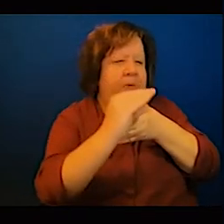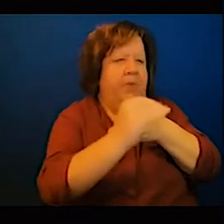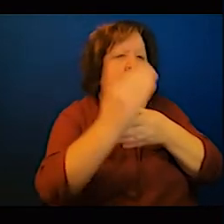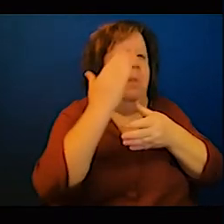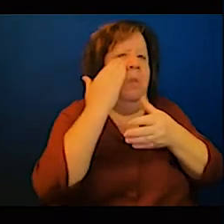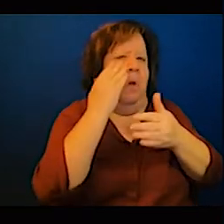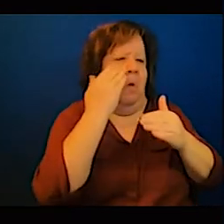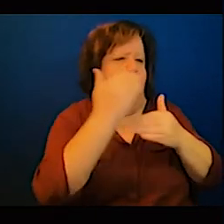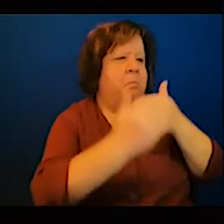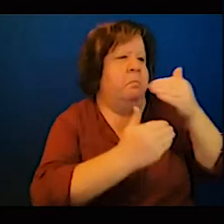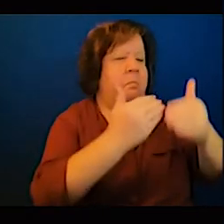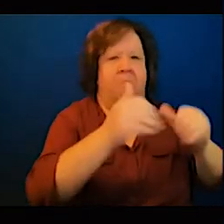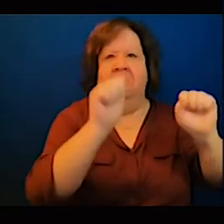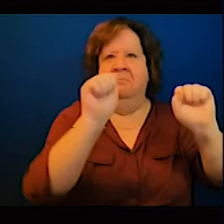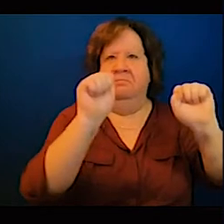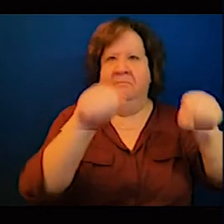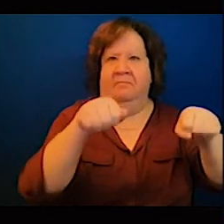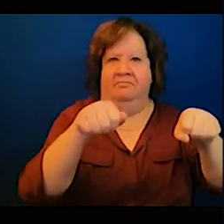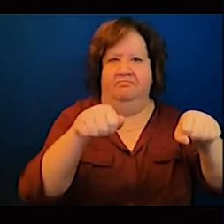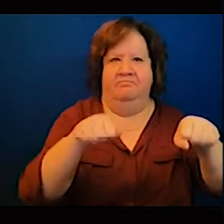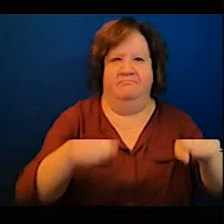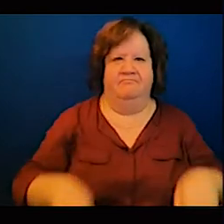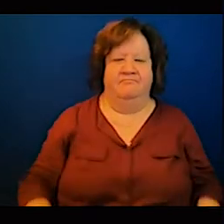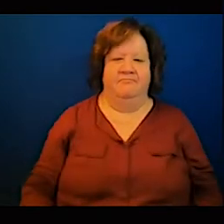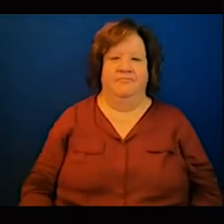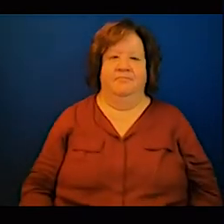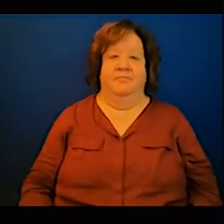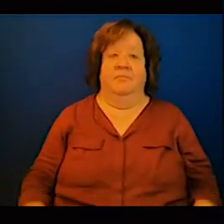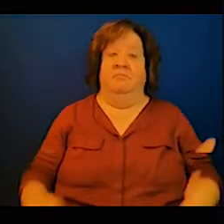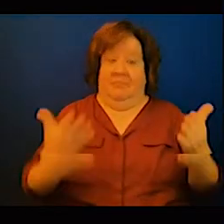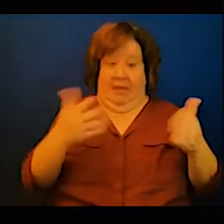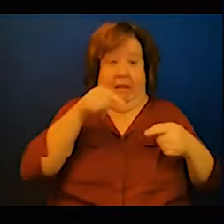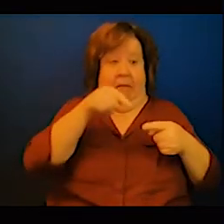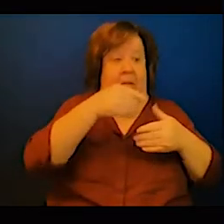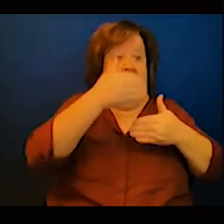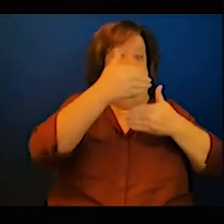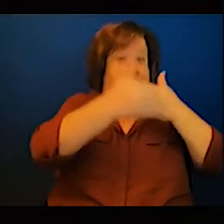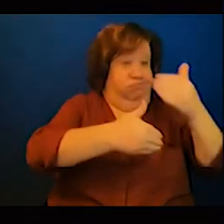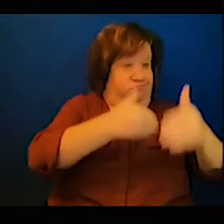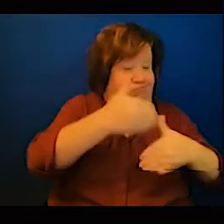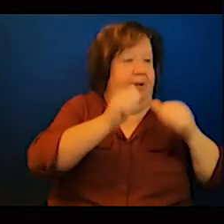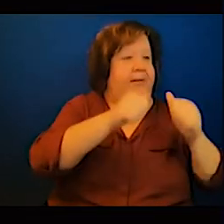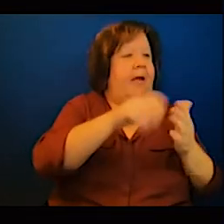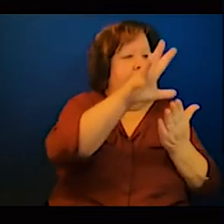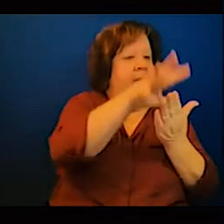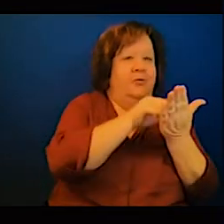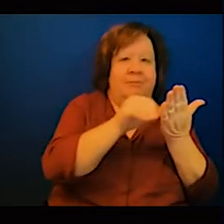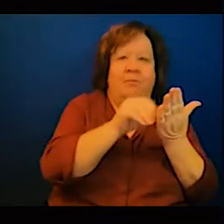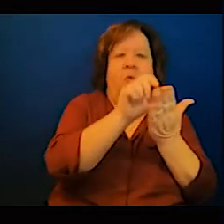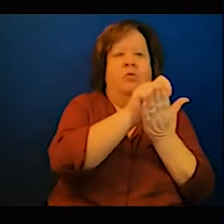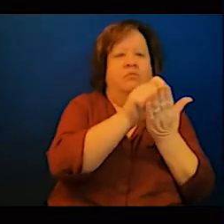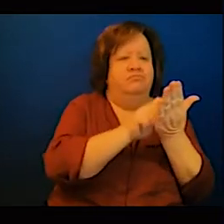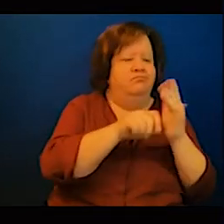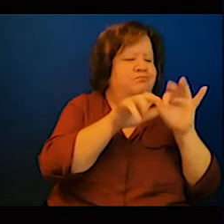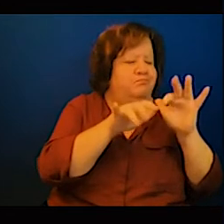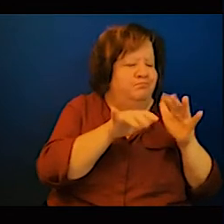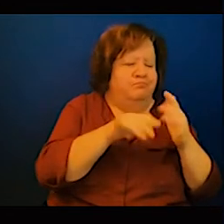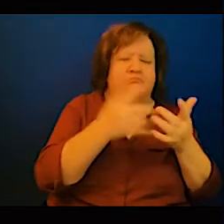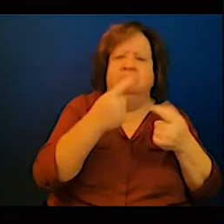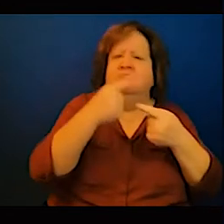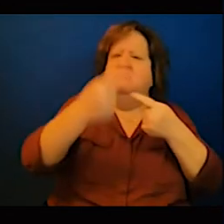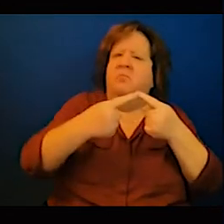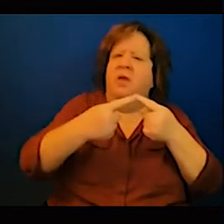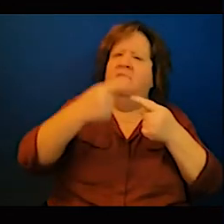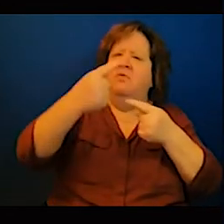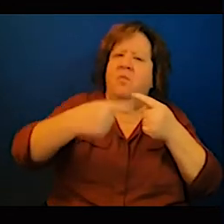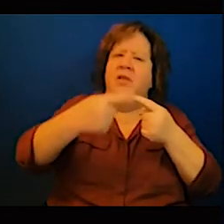send out there in response to these commitments I can tell you that as of last year countries that had